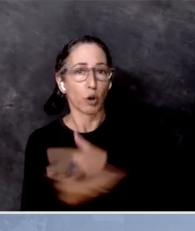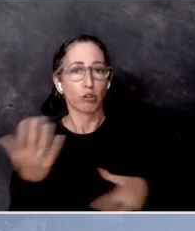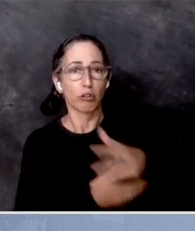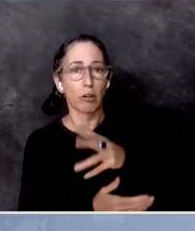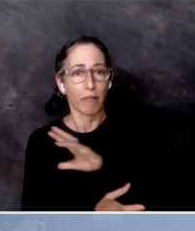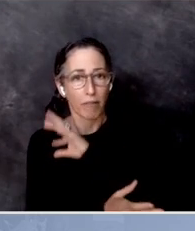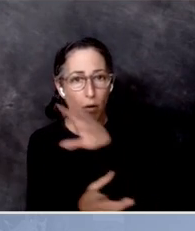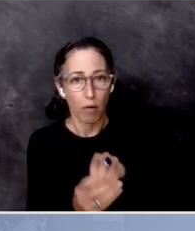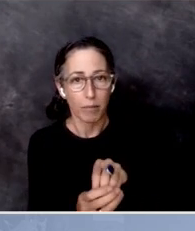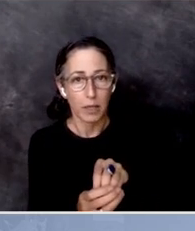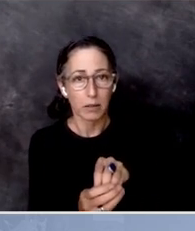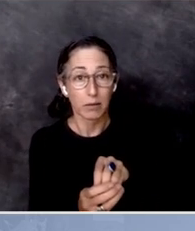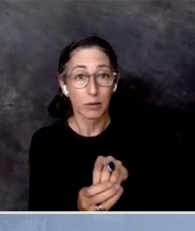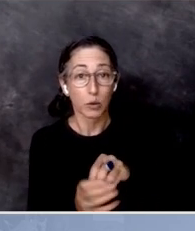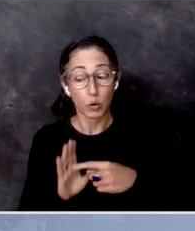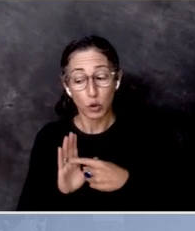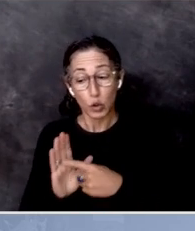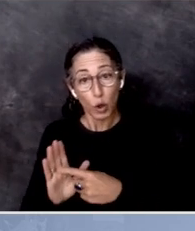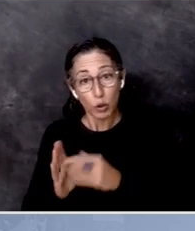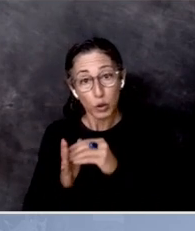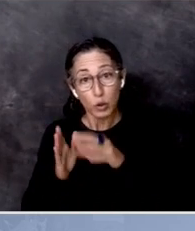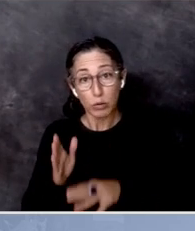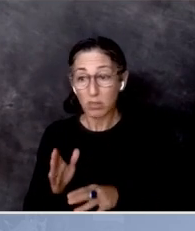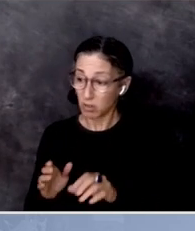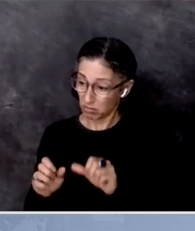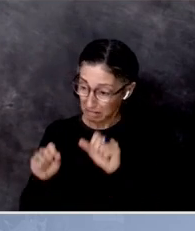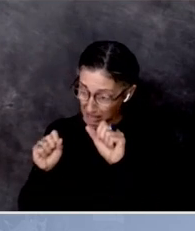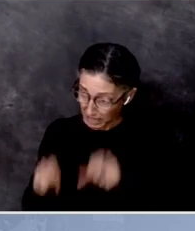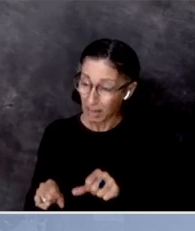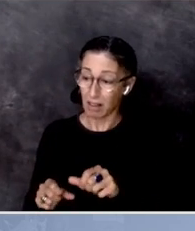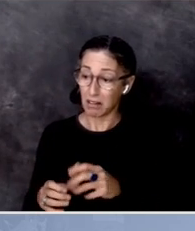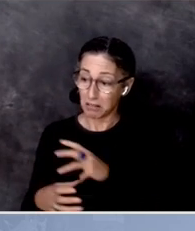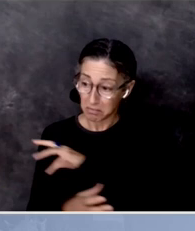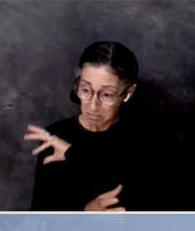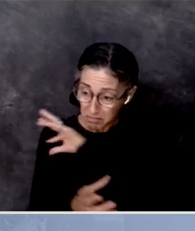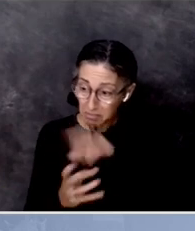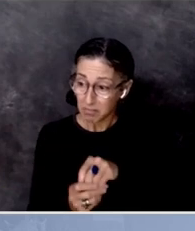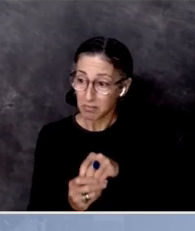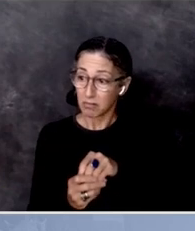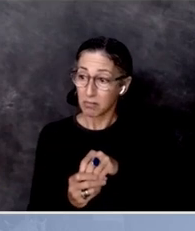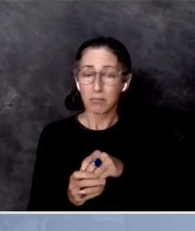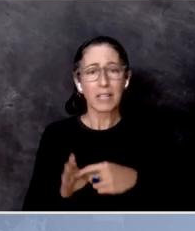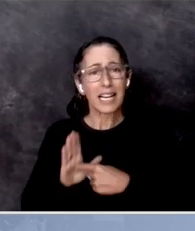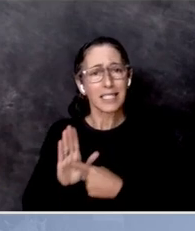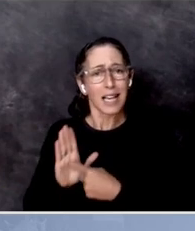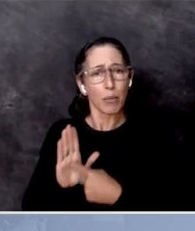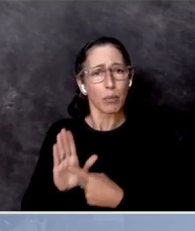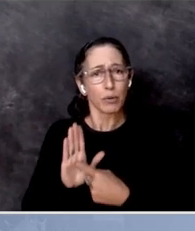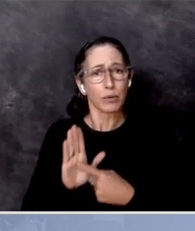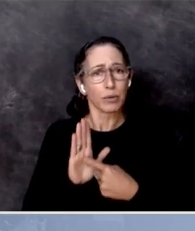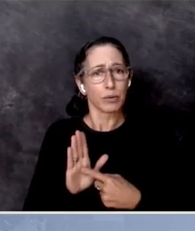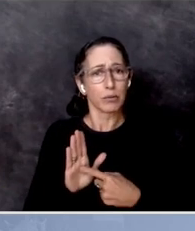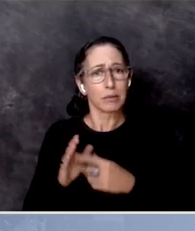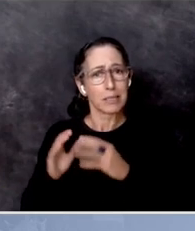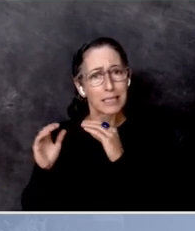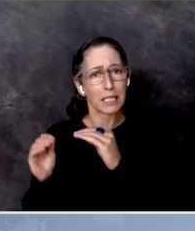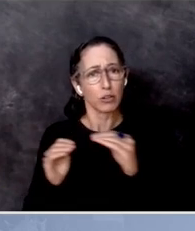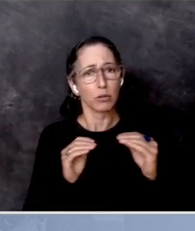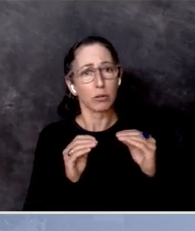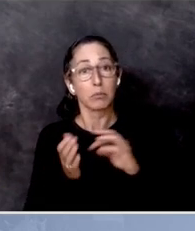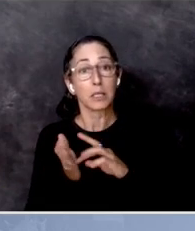show them that they can do it and give them examples of it. And that requires us to have faith